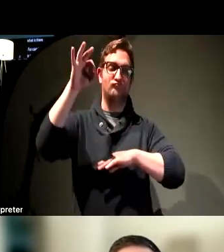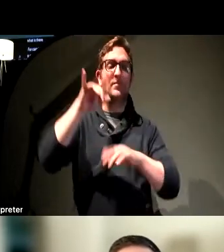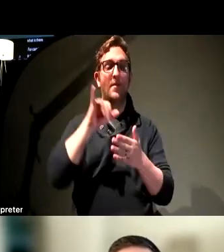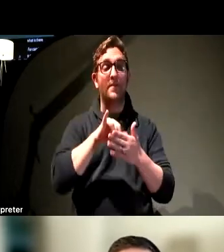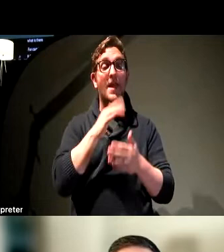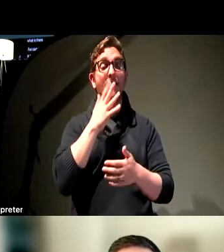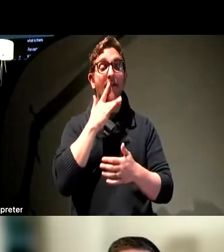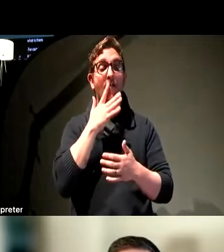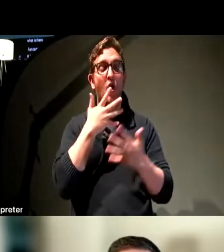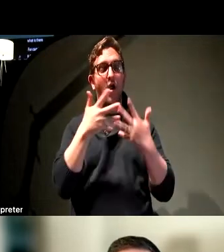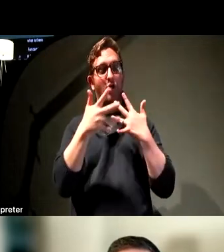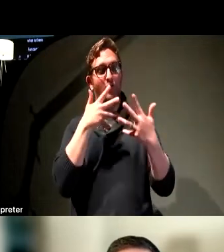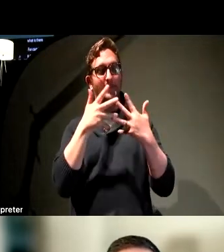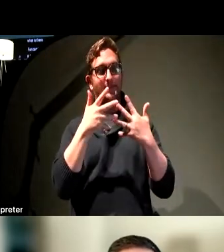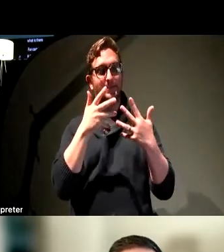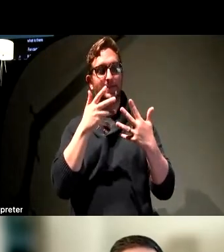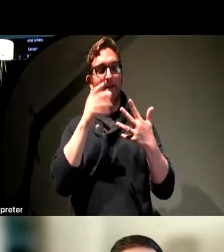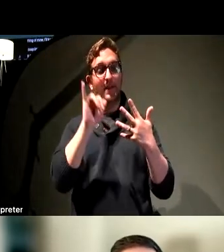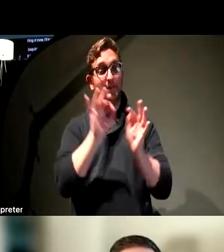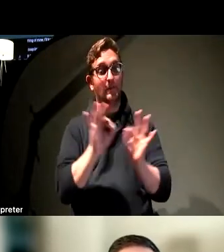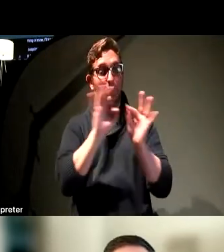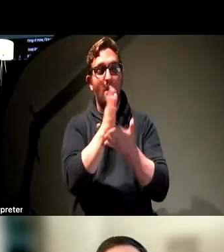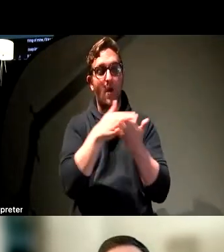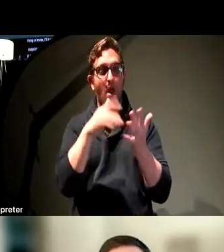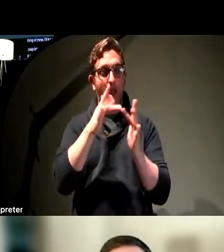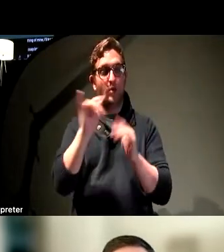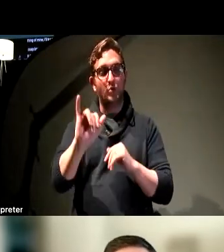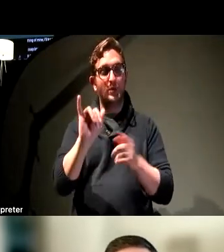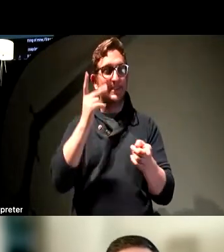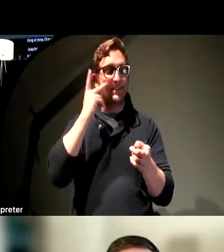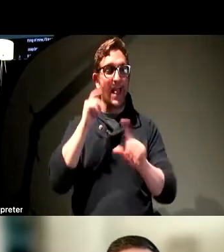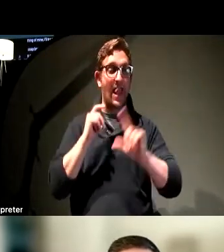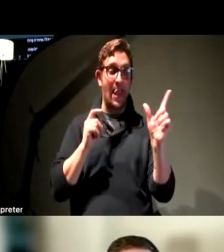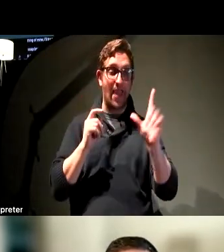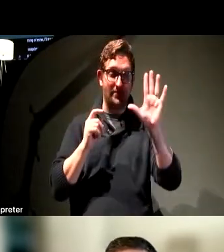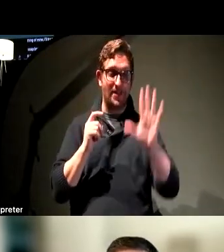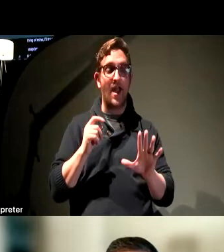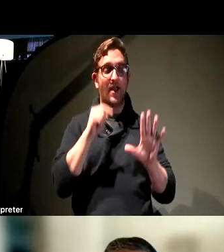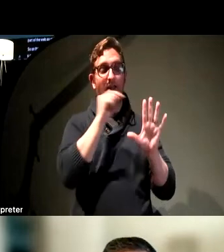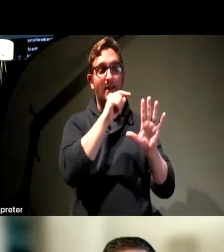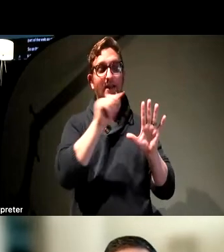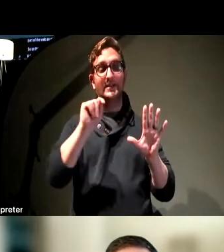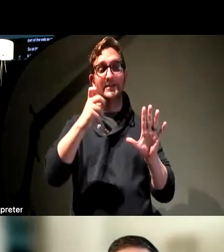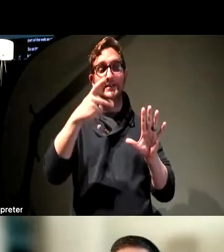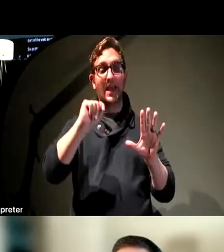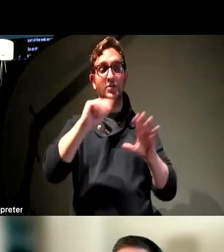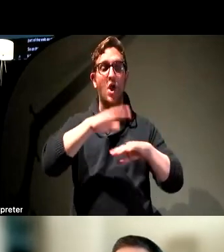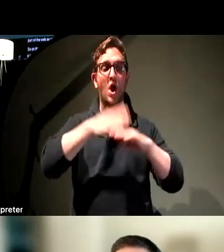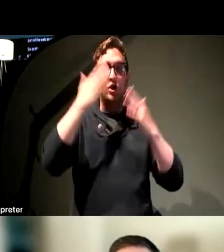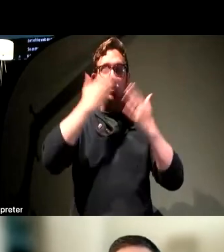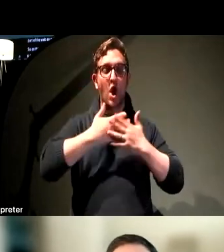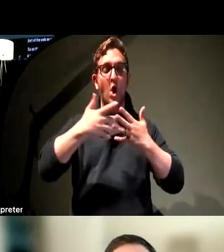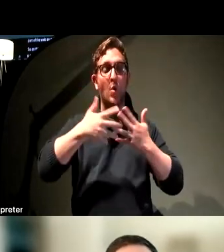of the Web as well. And so on this left hand side of the slide, we have some text on a dark gray background that's just